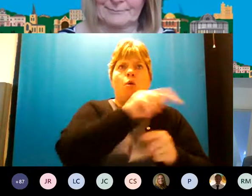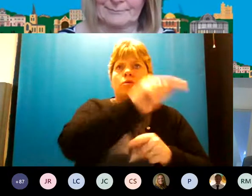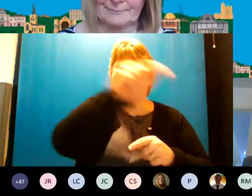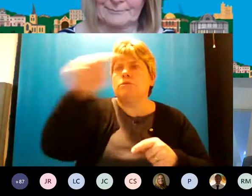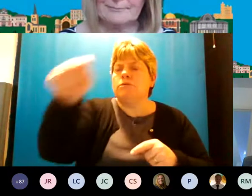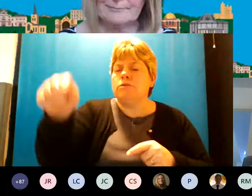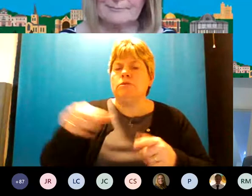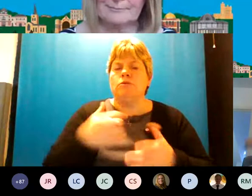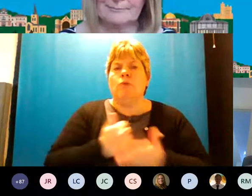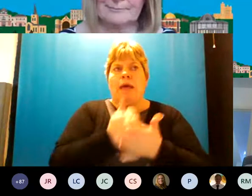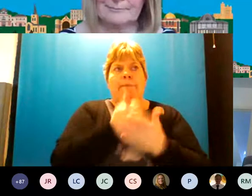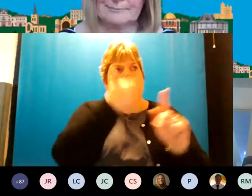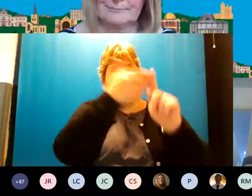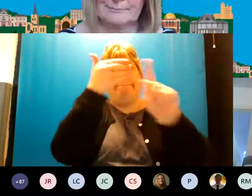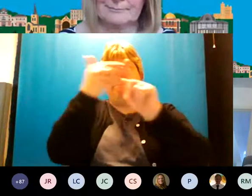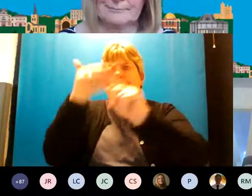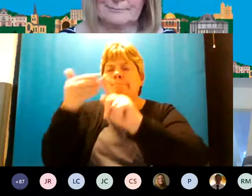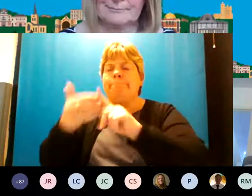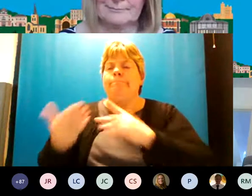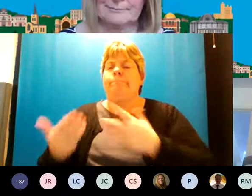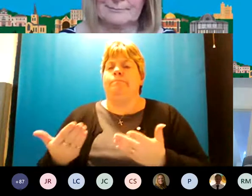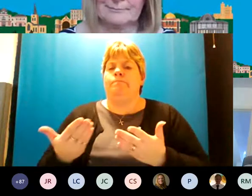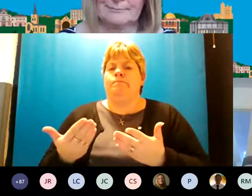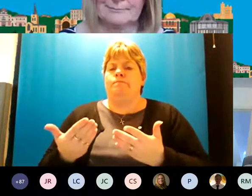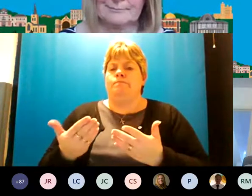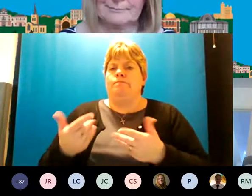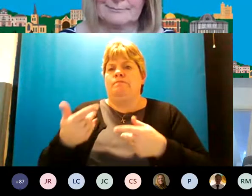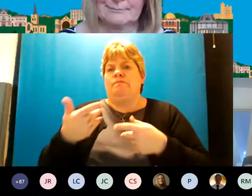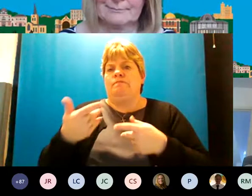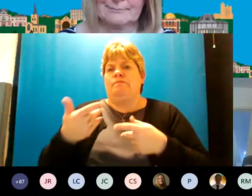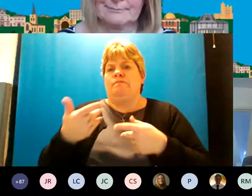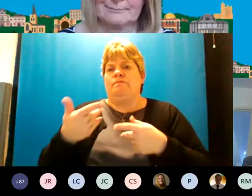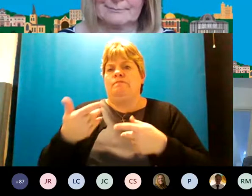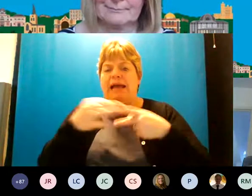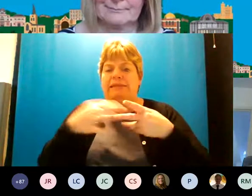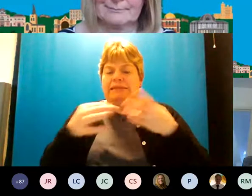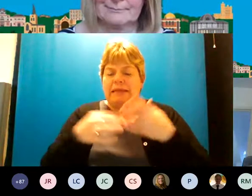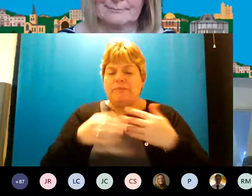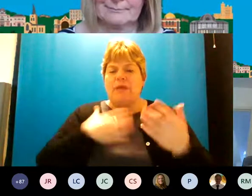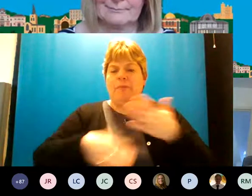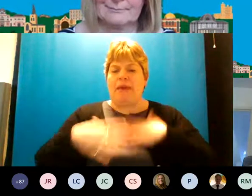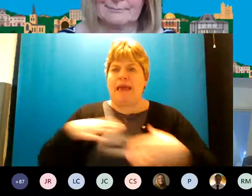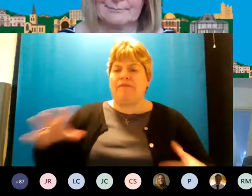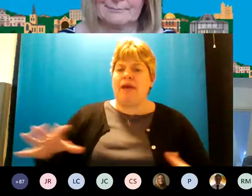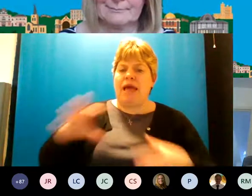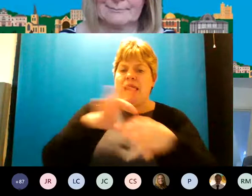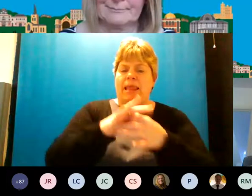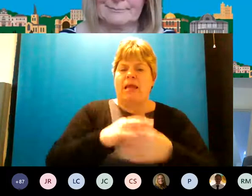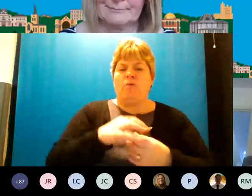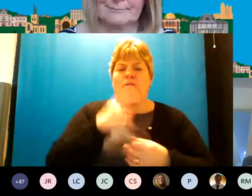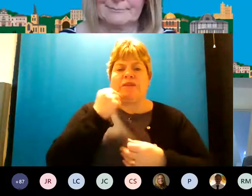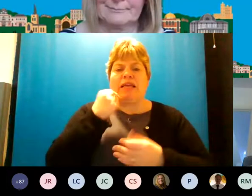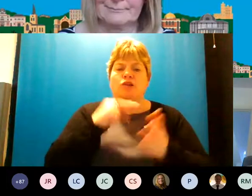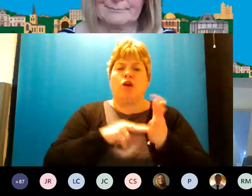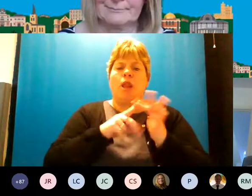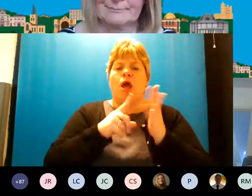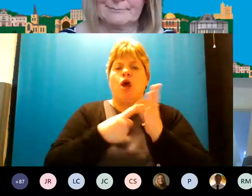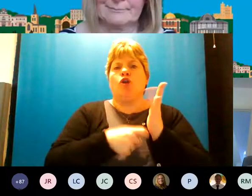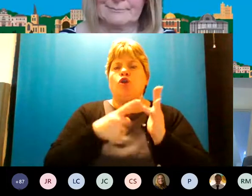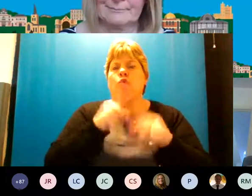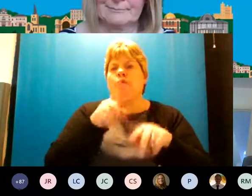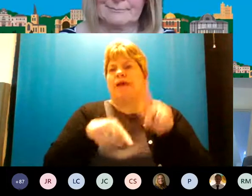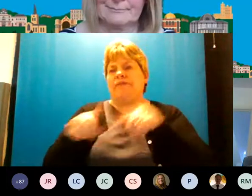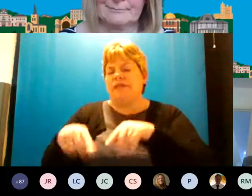recognize um signs symptoms behaviors associated with potential neurodiversity um